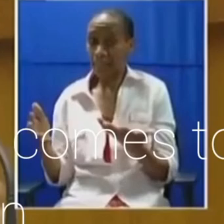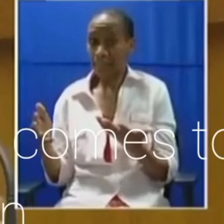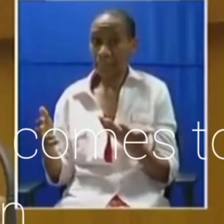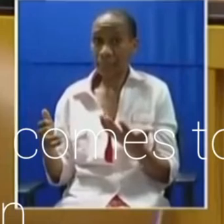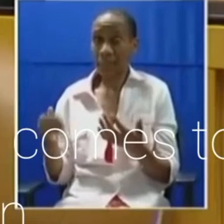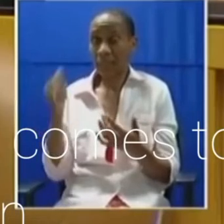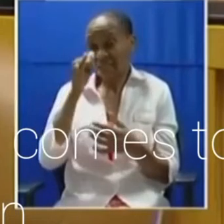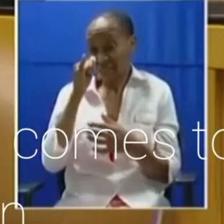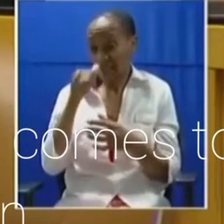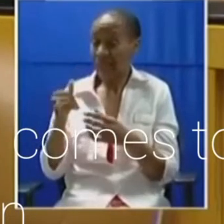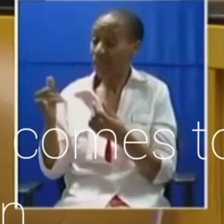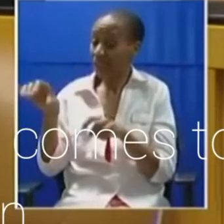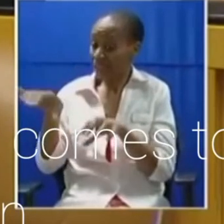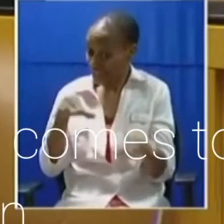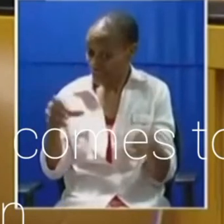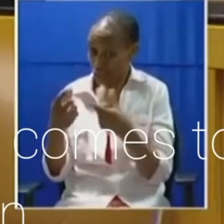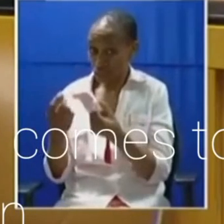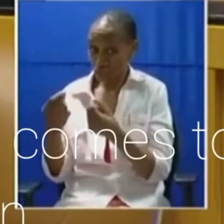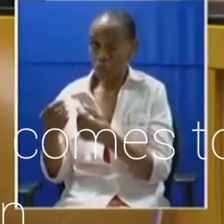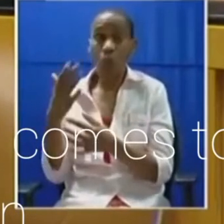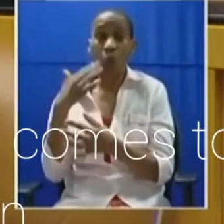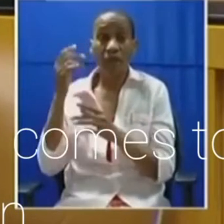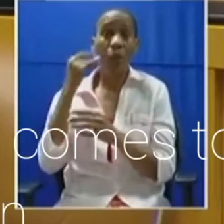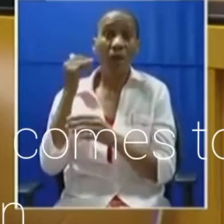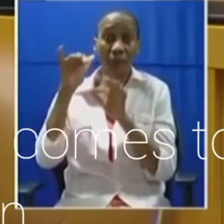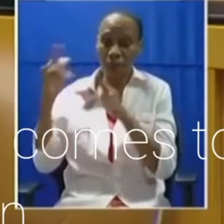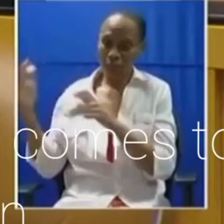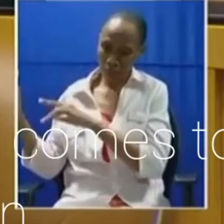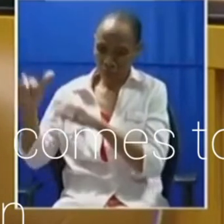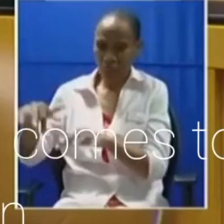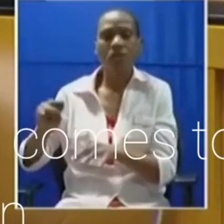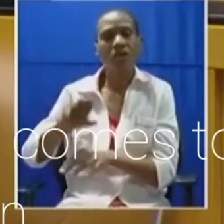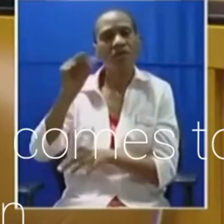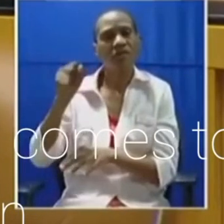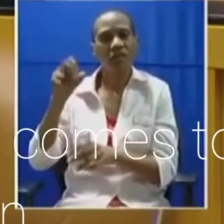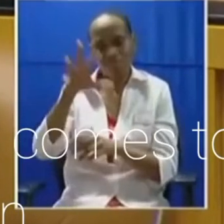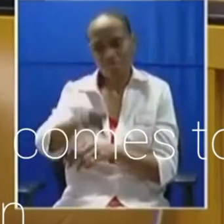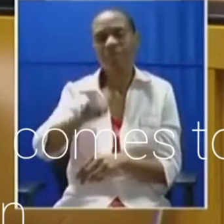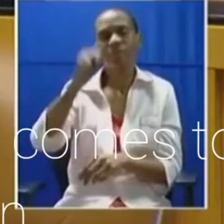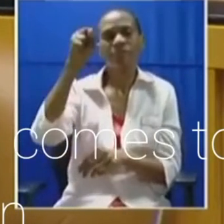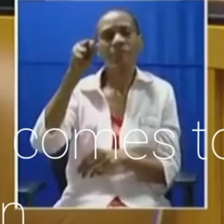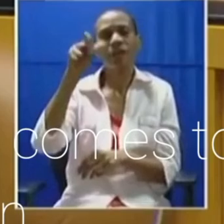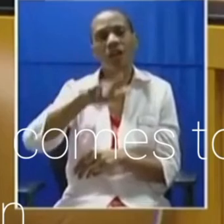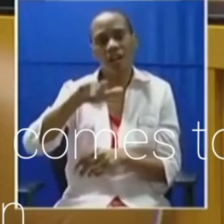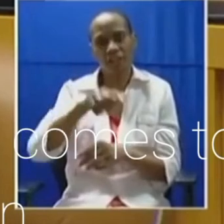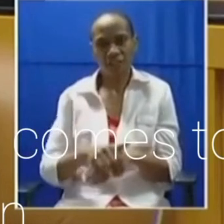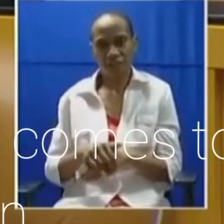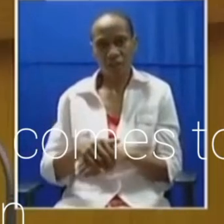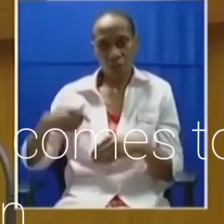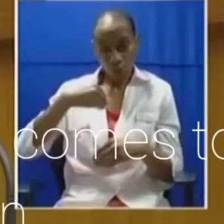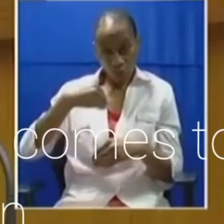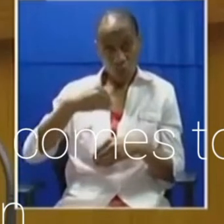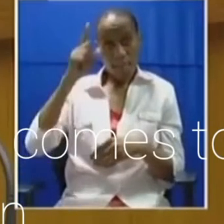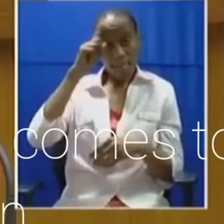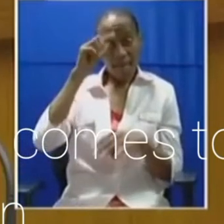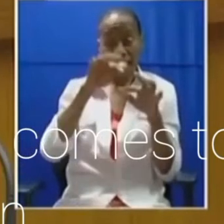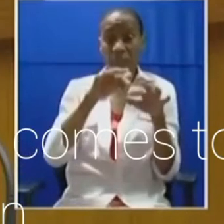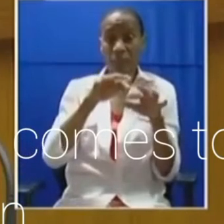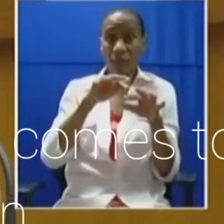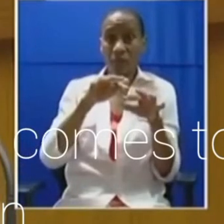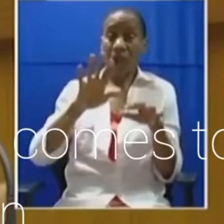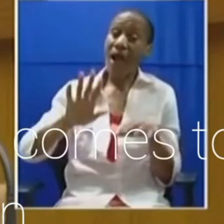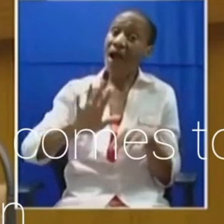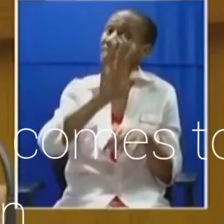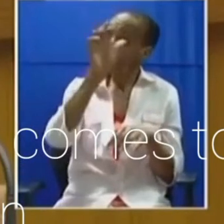criminals who came into our country and took our land. We, amongst black people and Africans